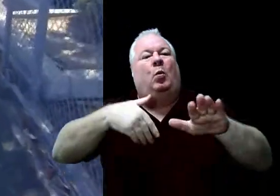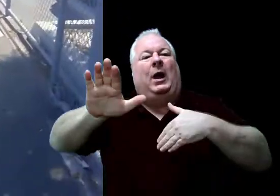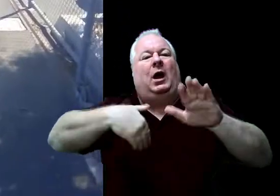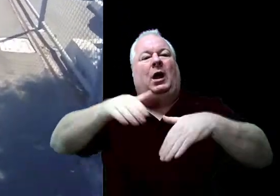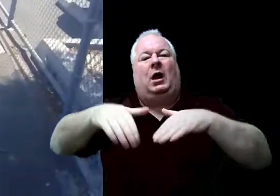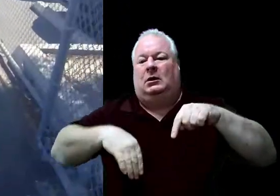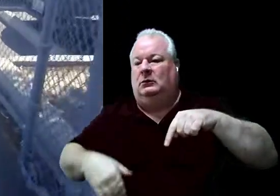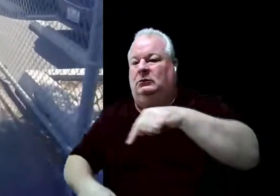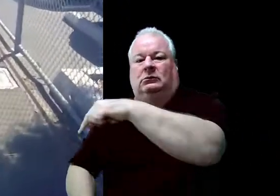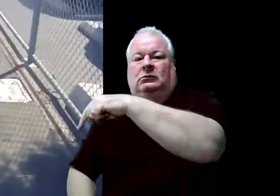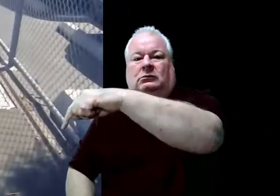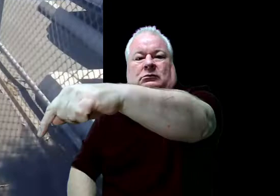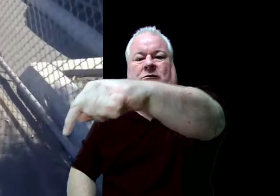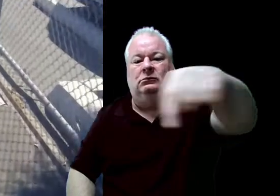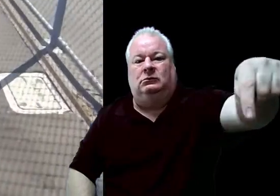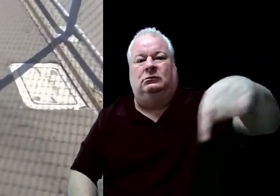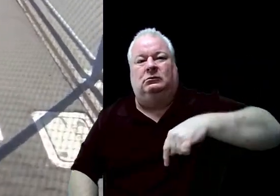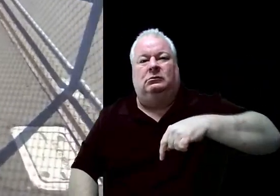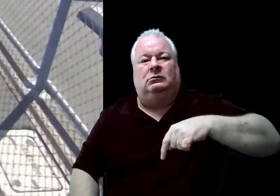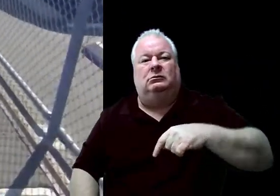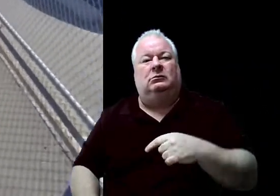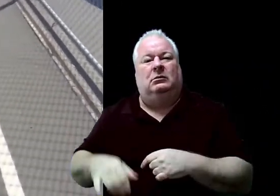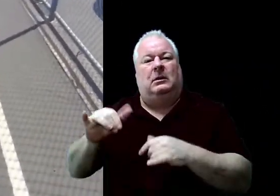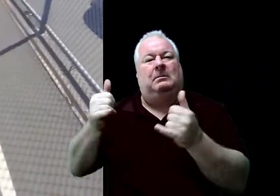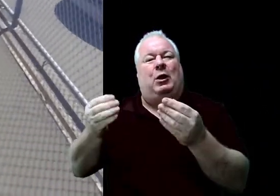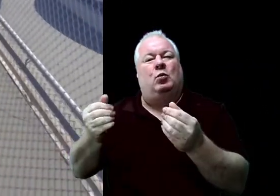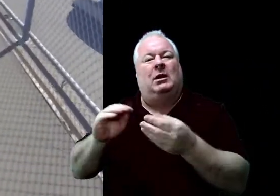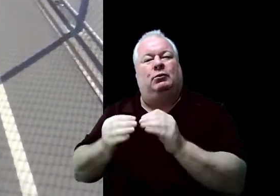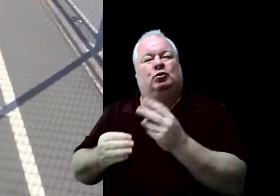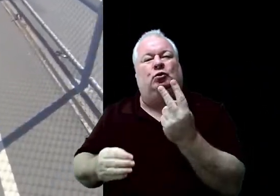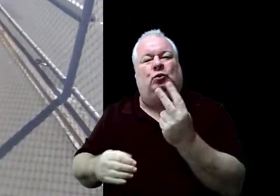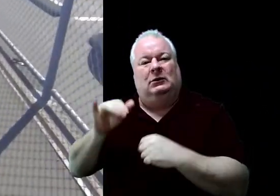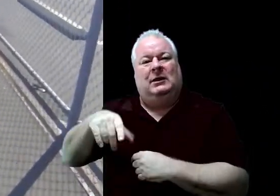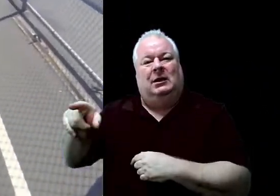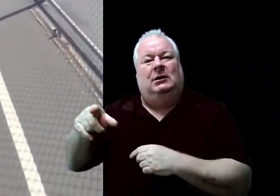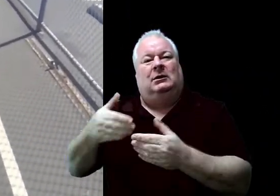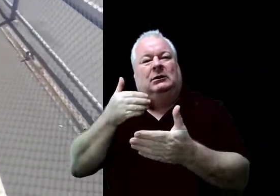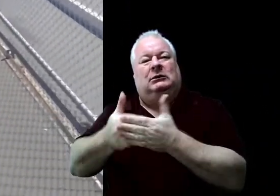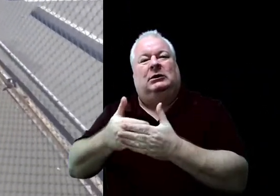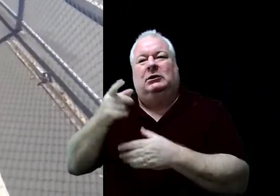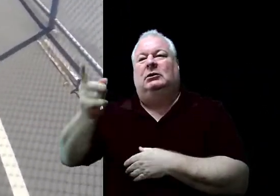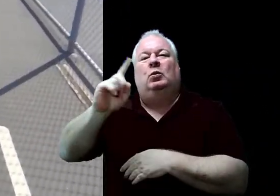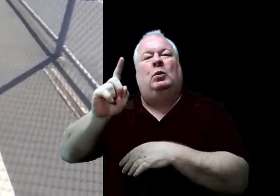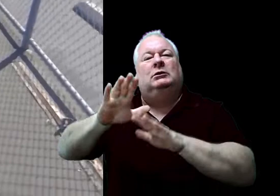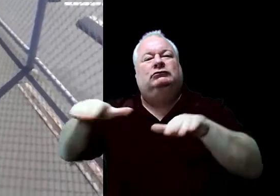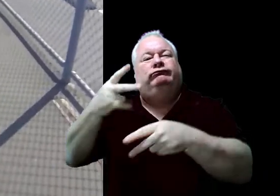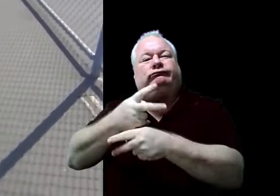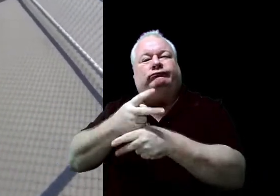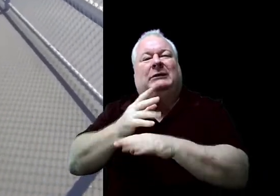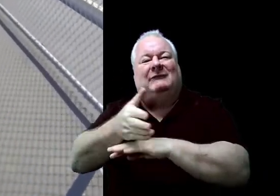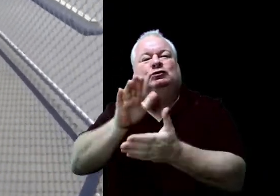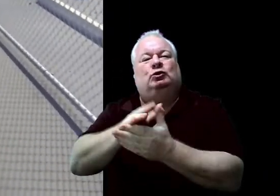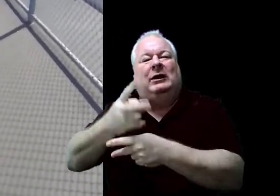perimeter of this child care playground. Only if you finish breakfast before